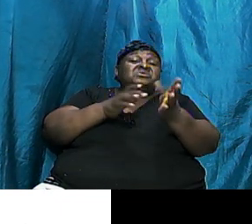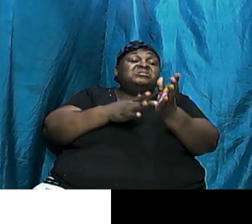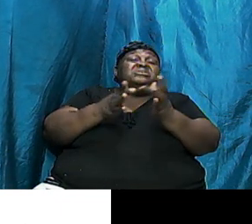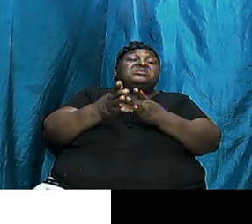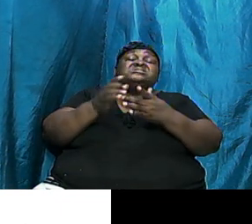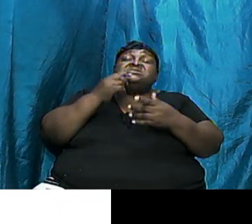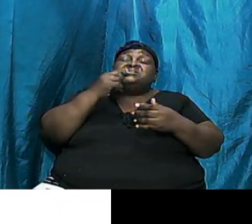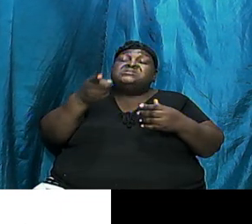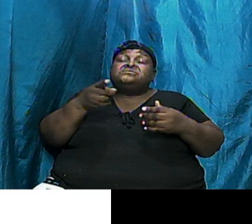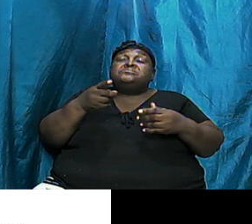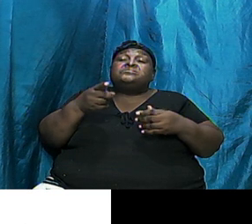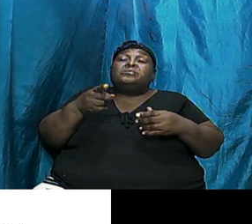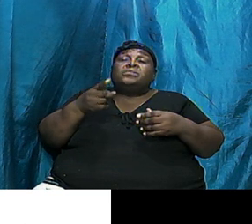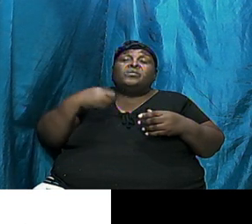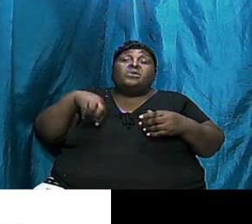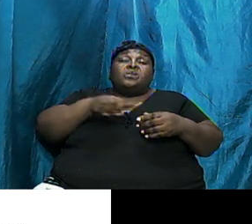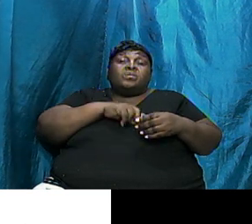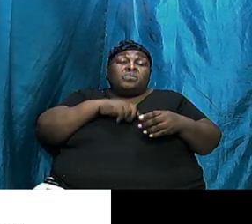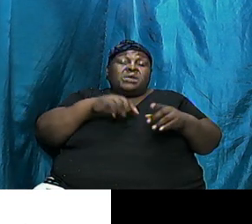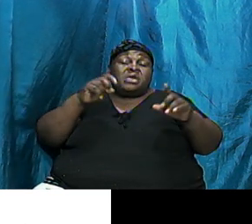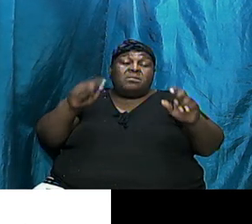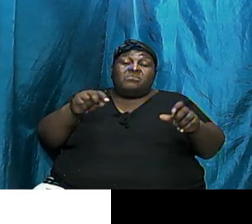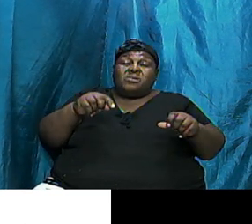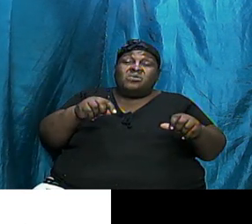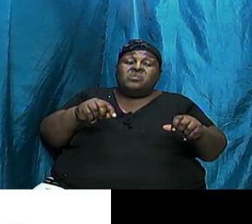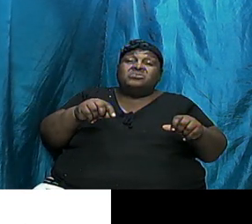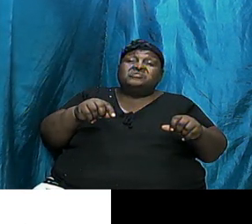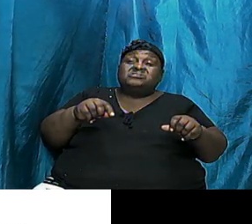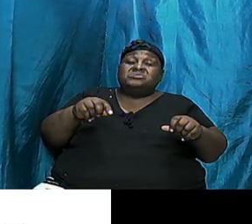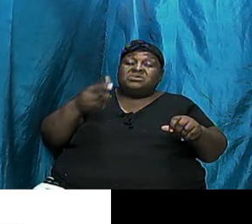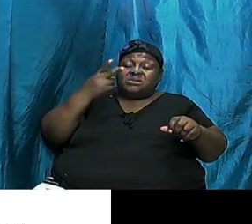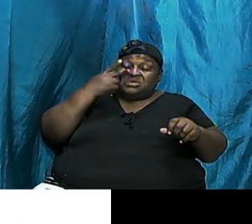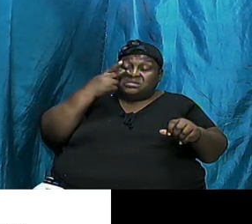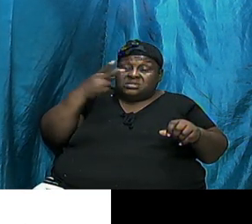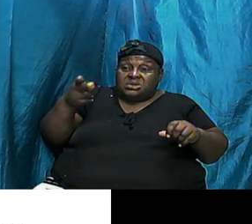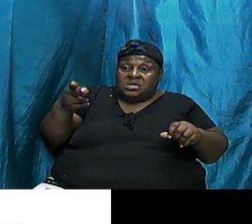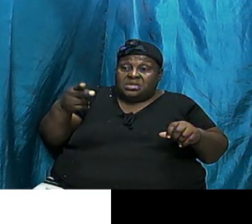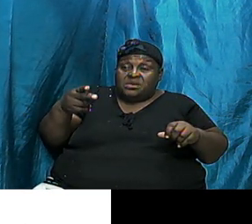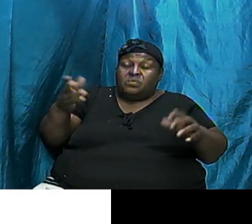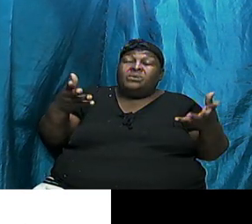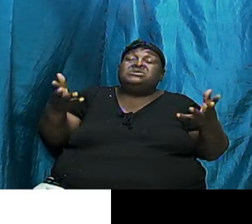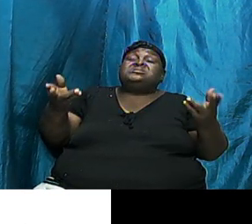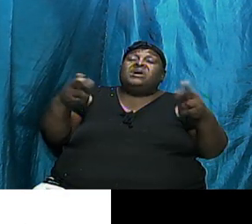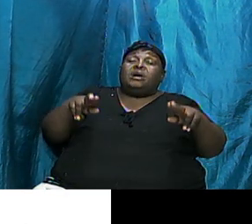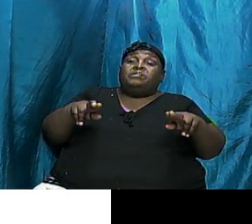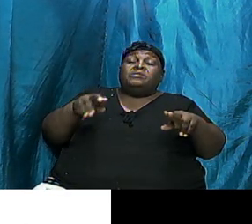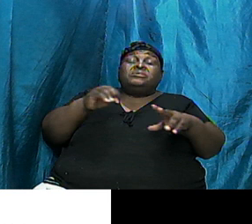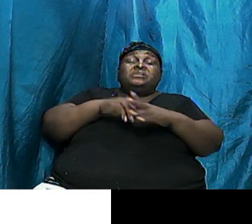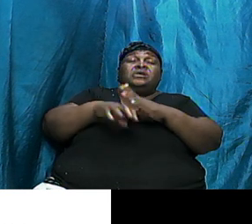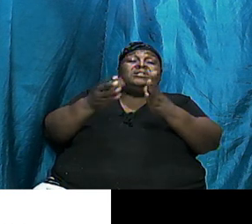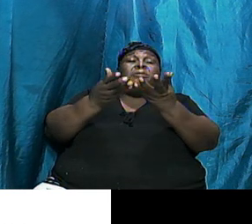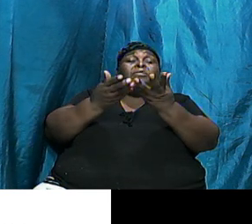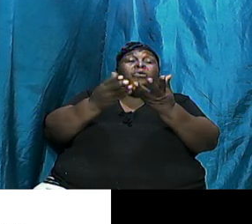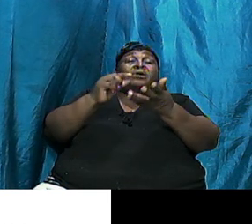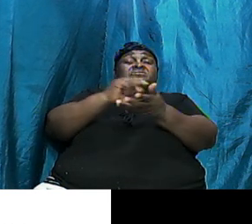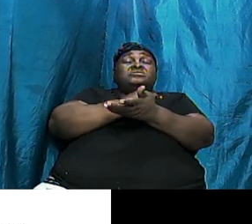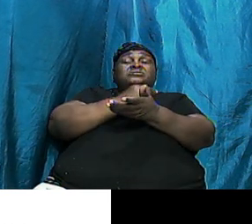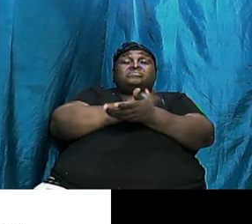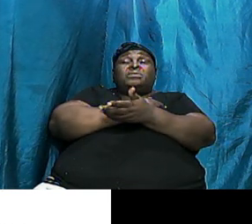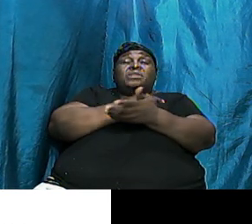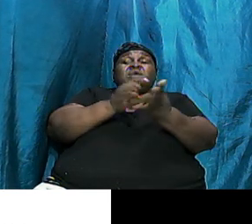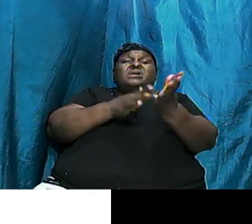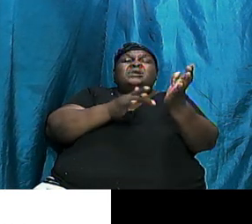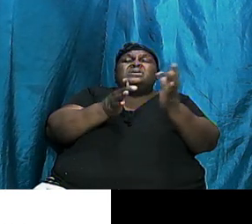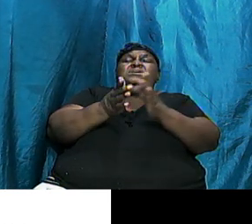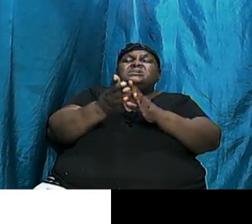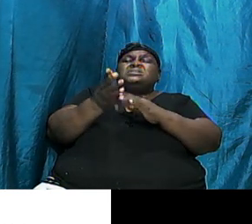consistent with what we are seeing right here in the book of Genesis. Jesus spoke about the road being